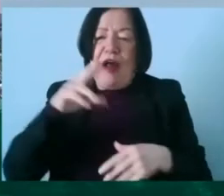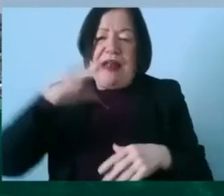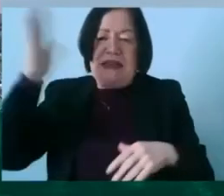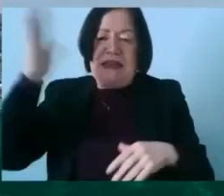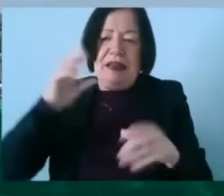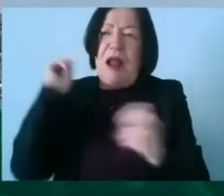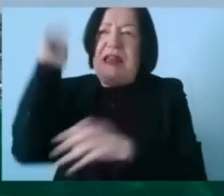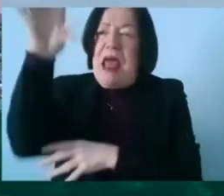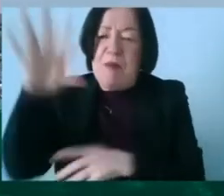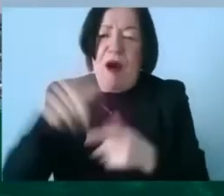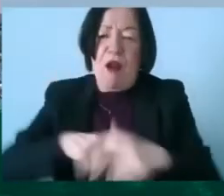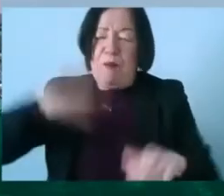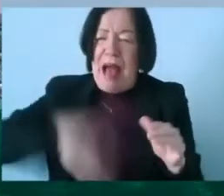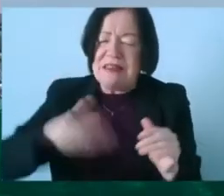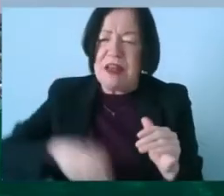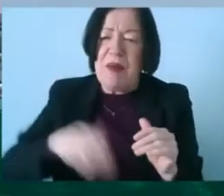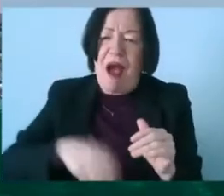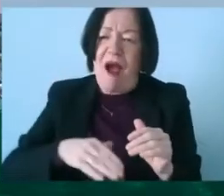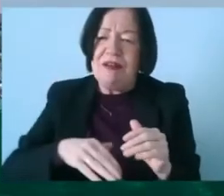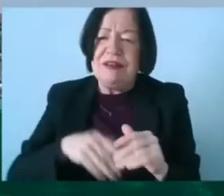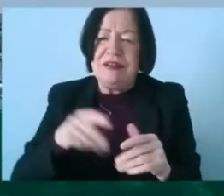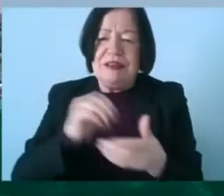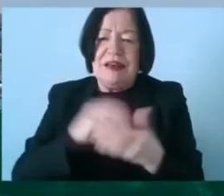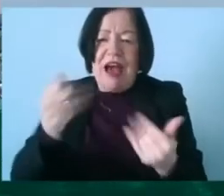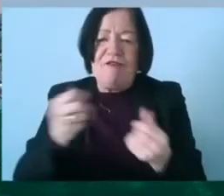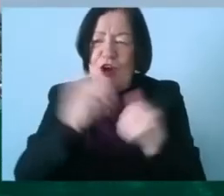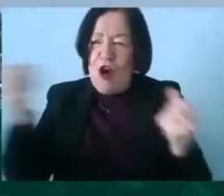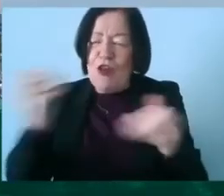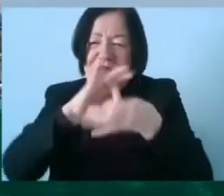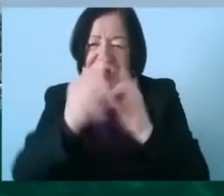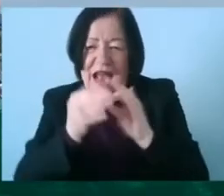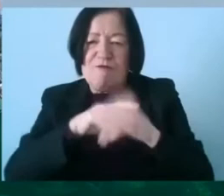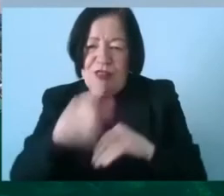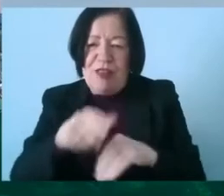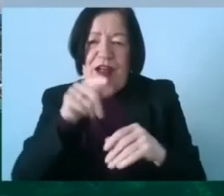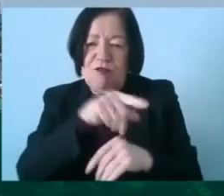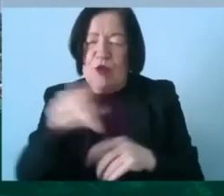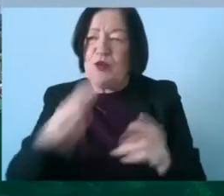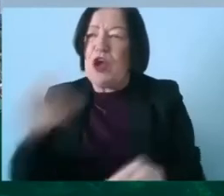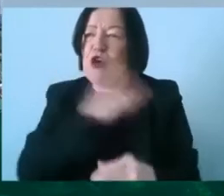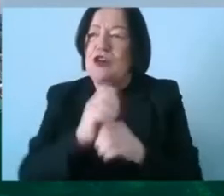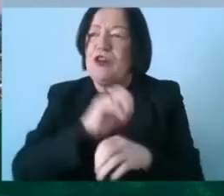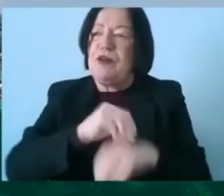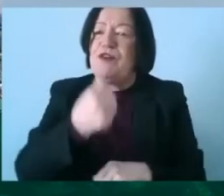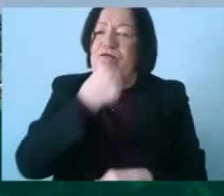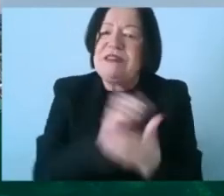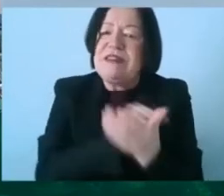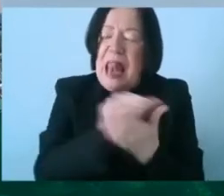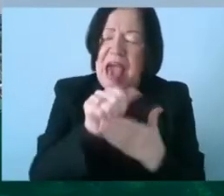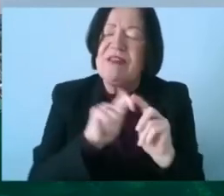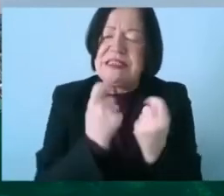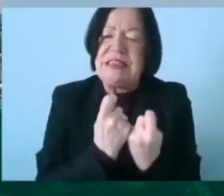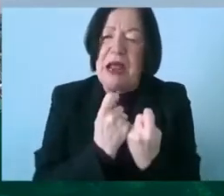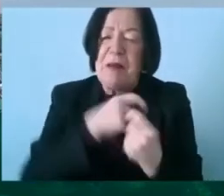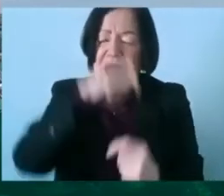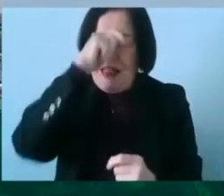play basketball that there's tournaments set up for those who are not just good enough to be on the first eleven team and i think if